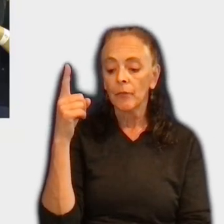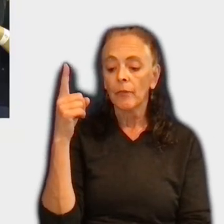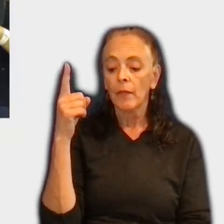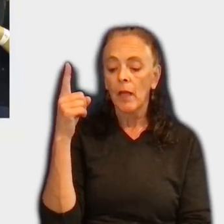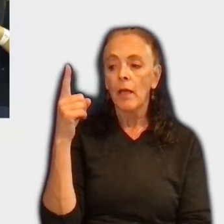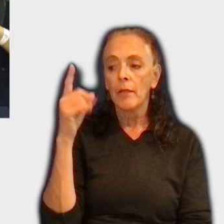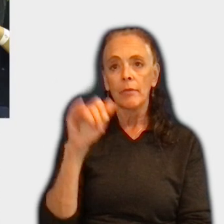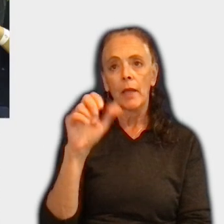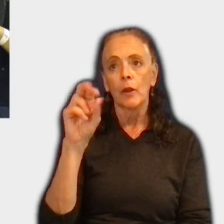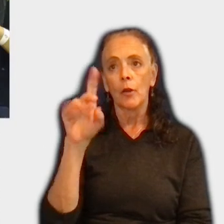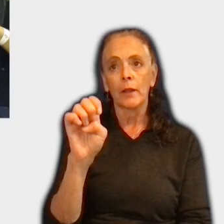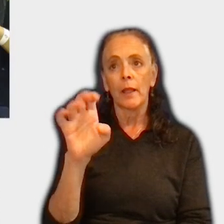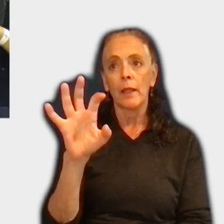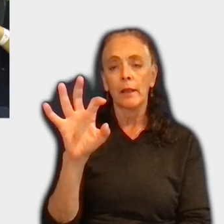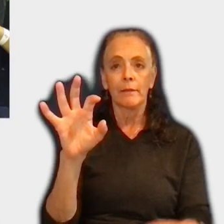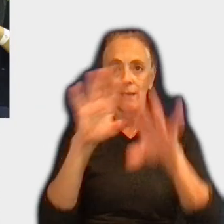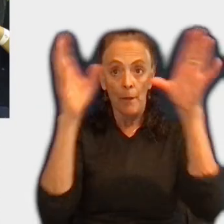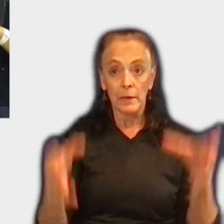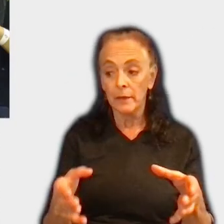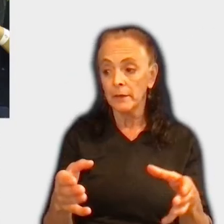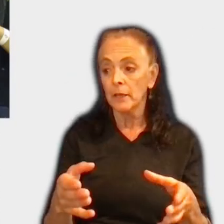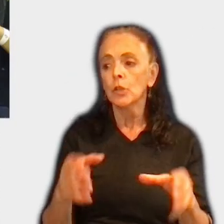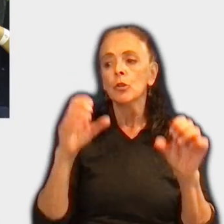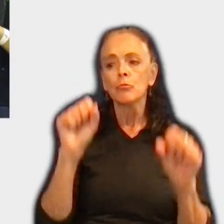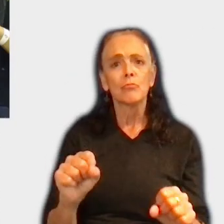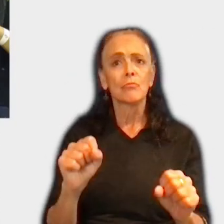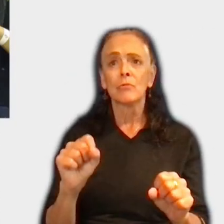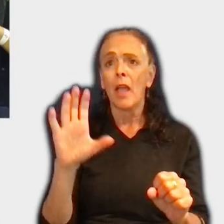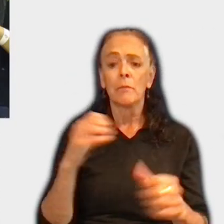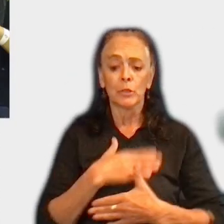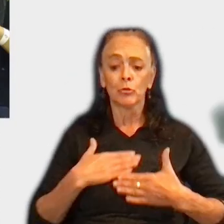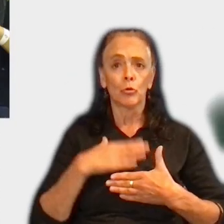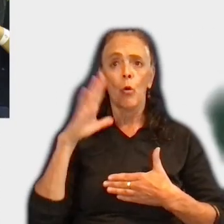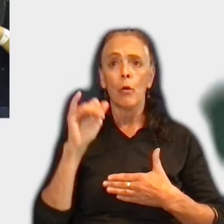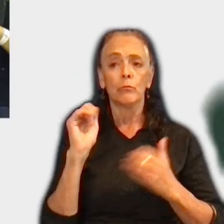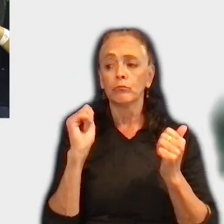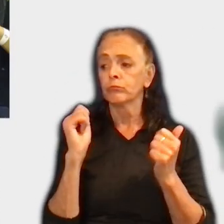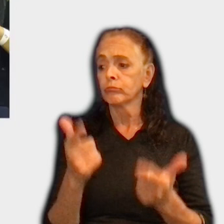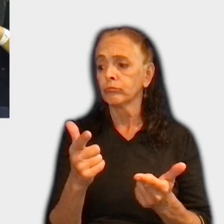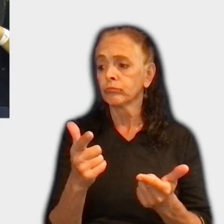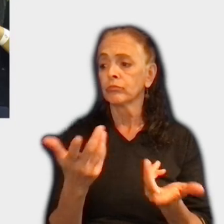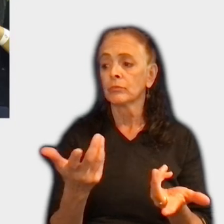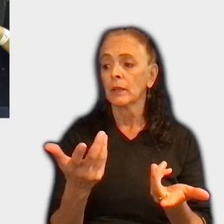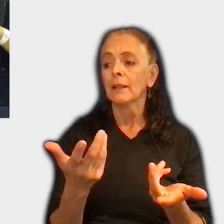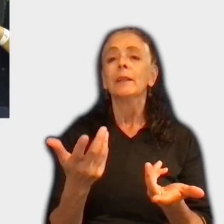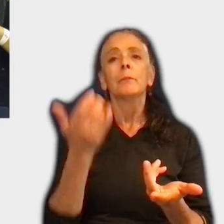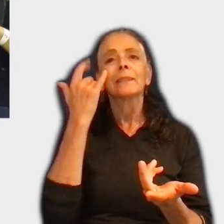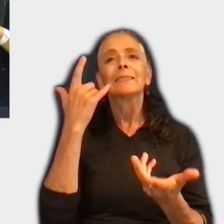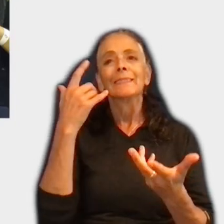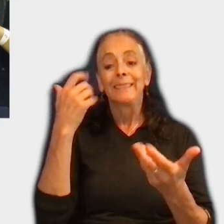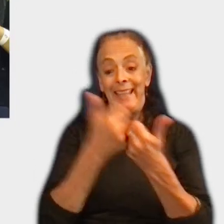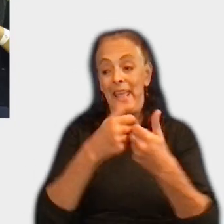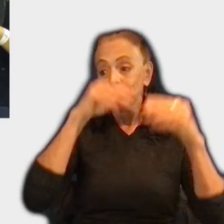this arcade format cabinet cabinet format is can be enjoyed by encasing games into the cabinet form will create some open